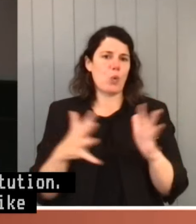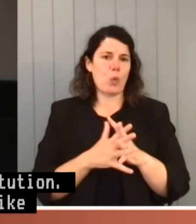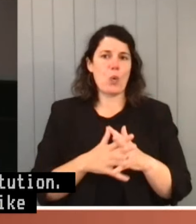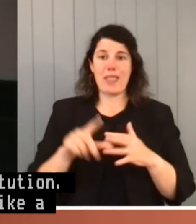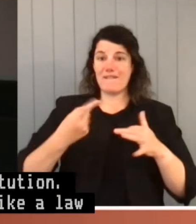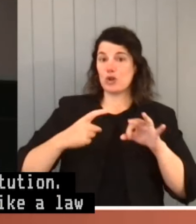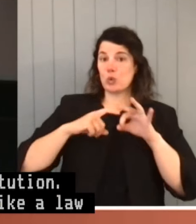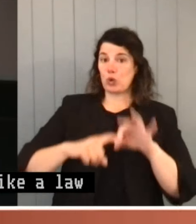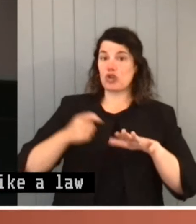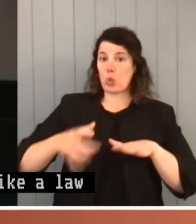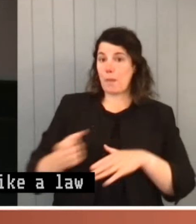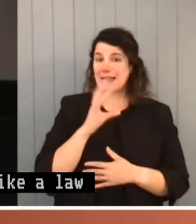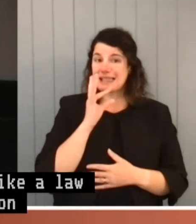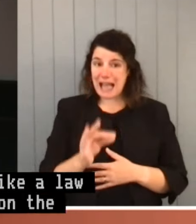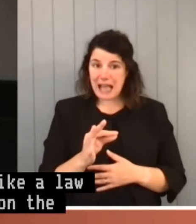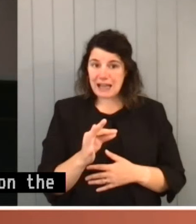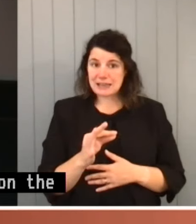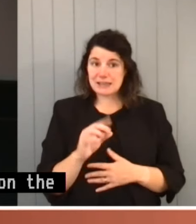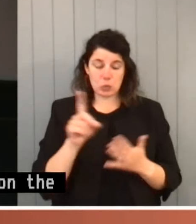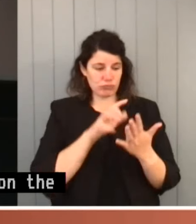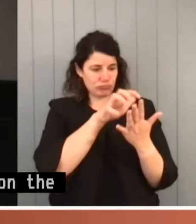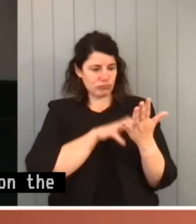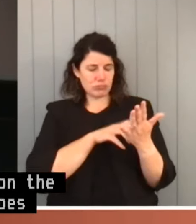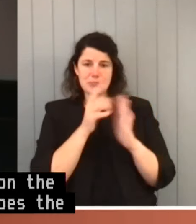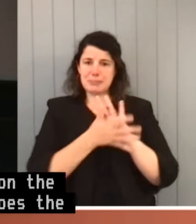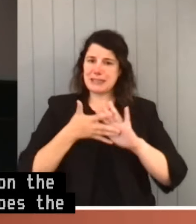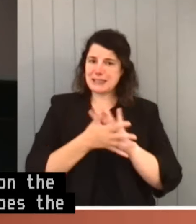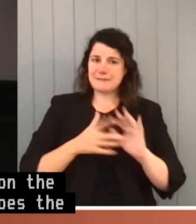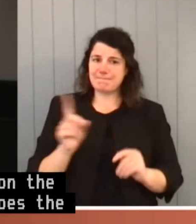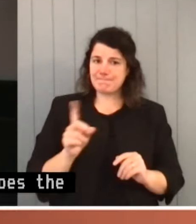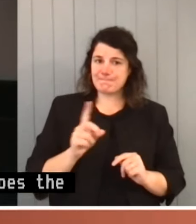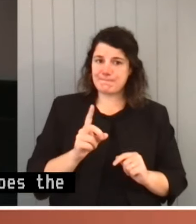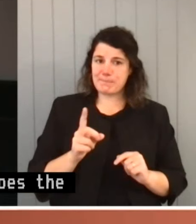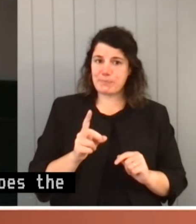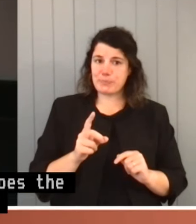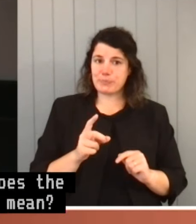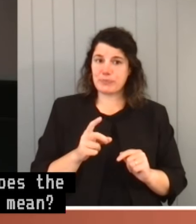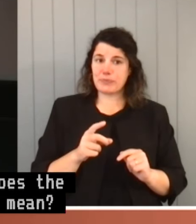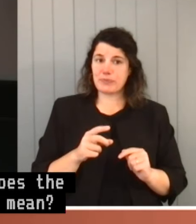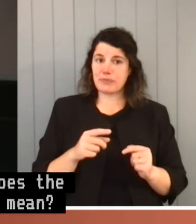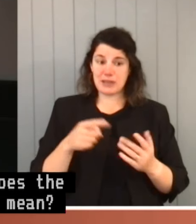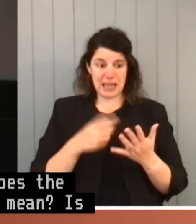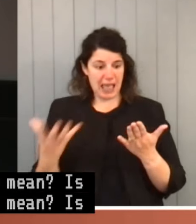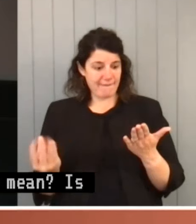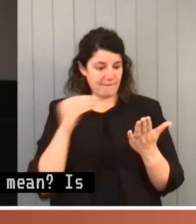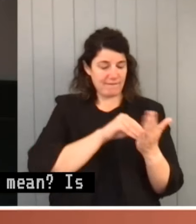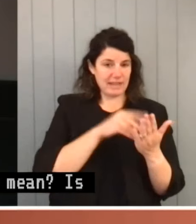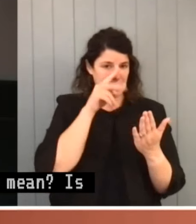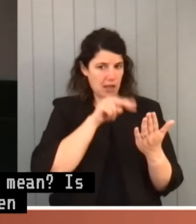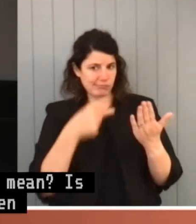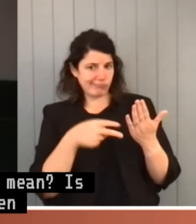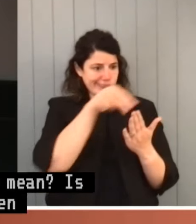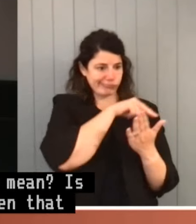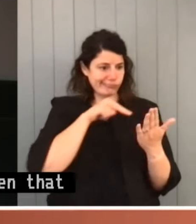ask is what does the text of the challenged law mean? Is there an interpretation open that lies within the scope of the Parliament's lawmaking power,